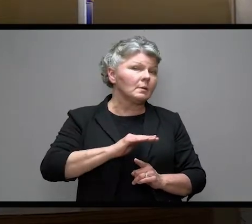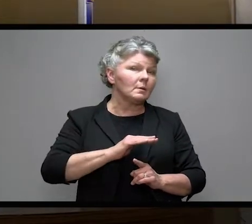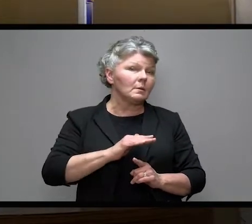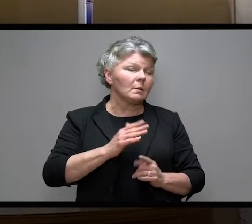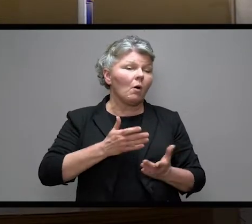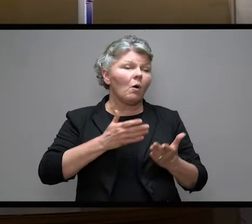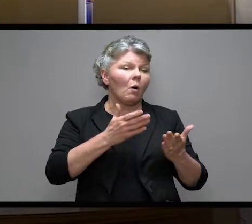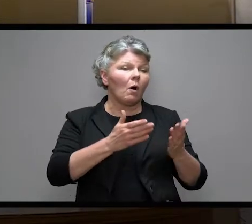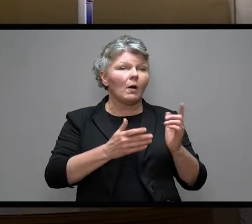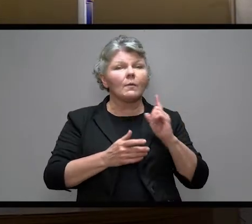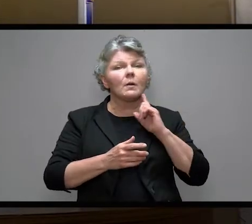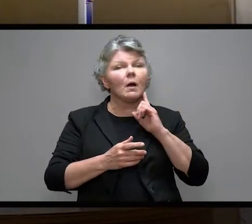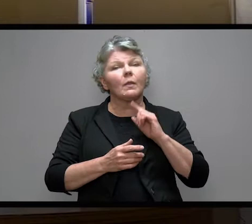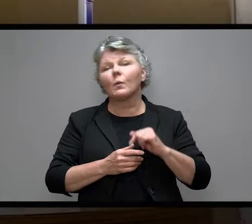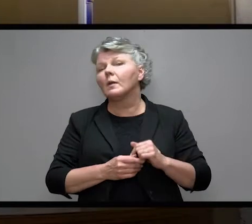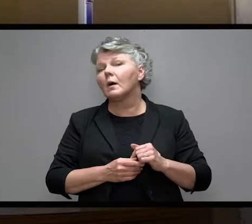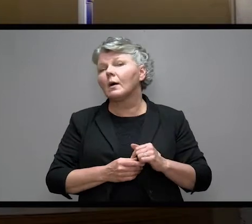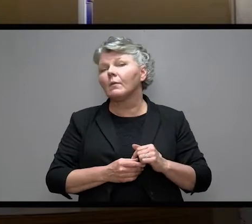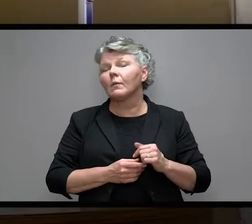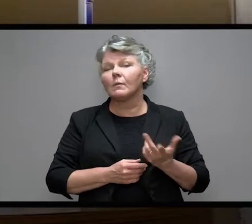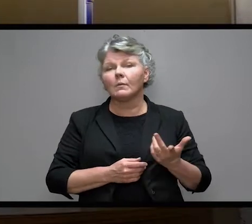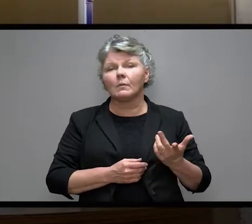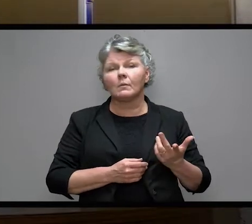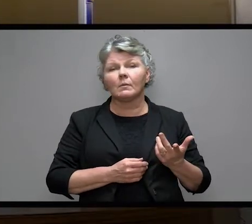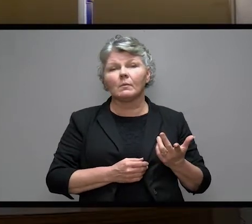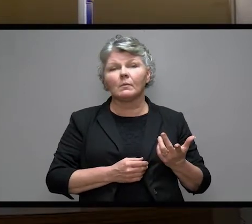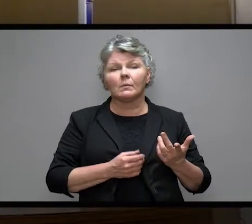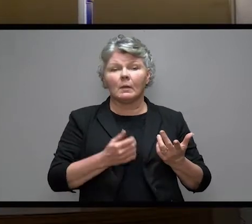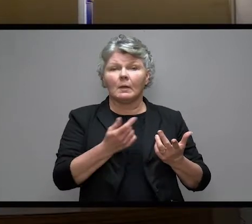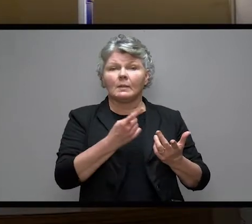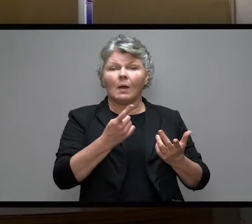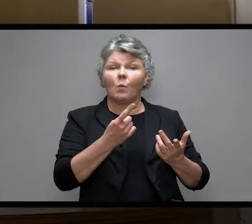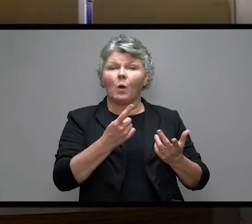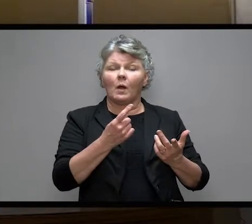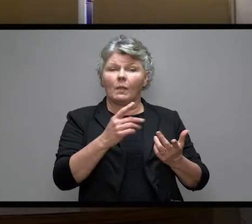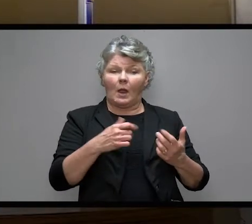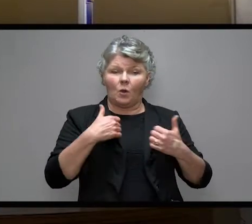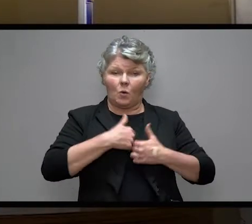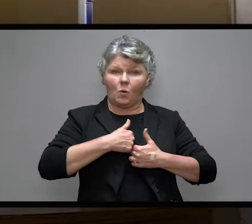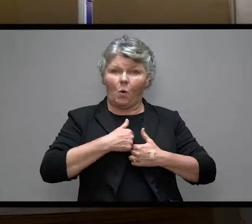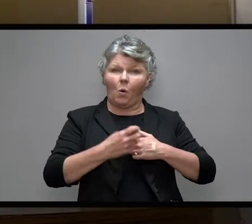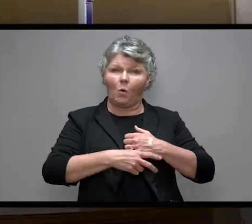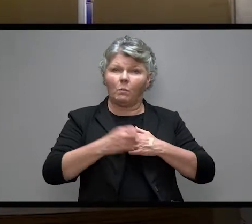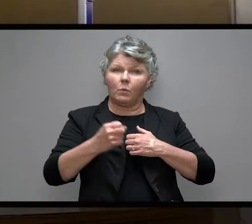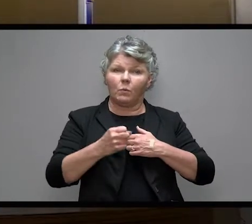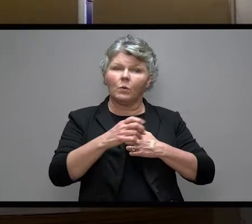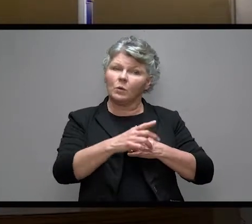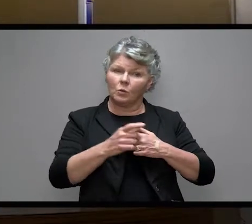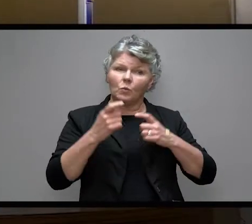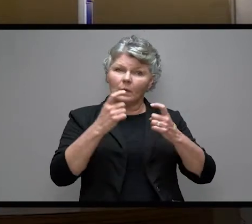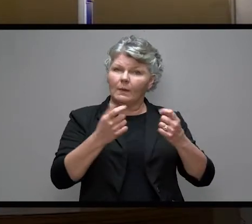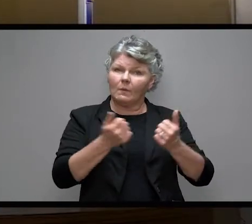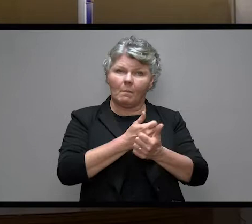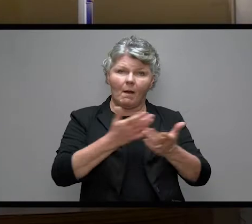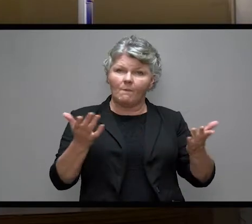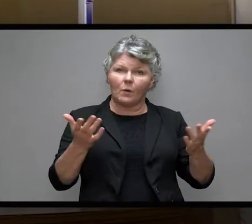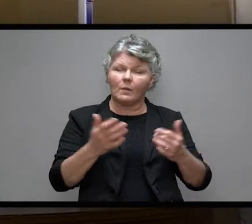offer the other also. And from one who takes away your cloak, do not withhold your tunic either.